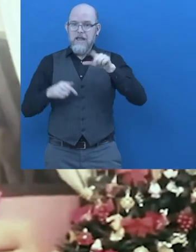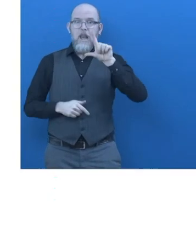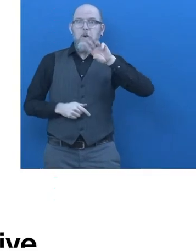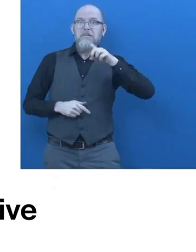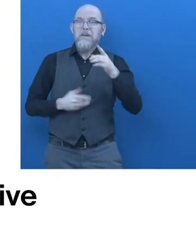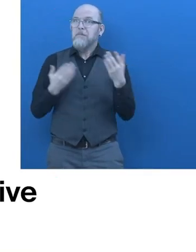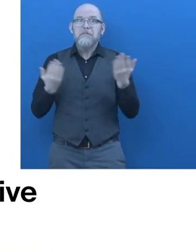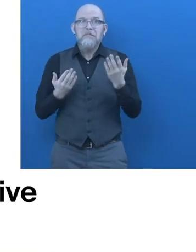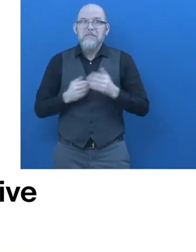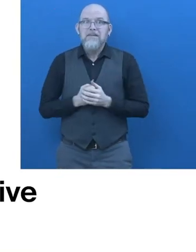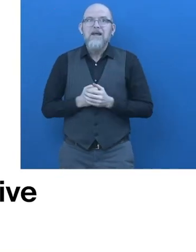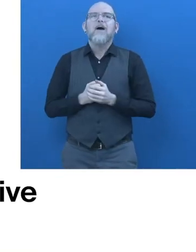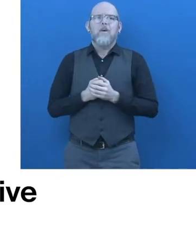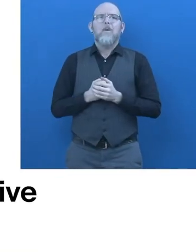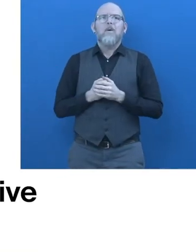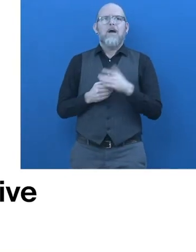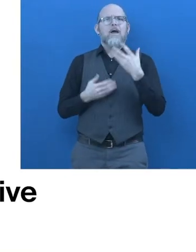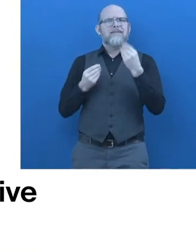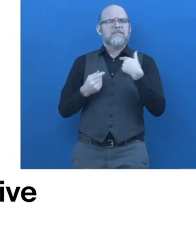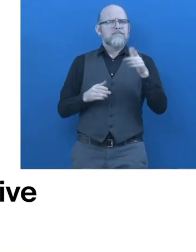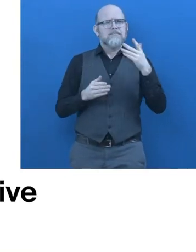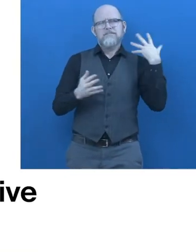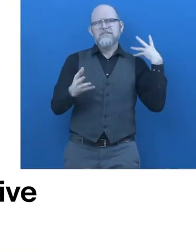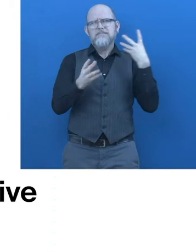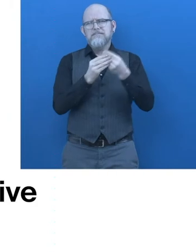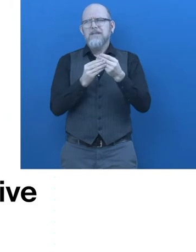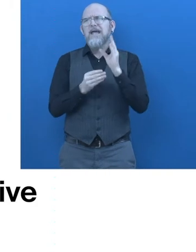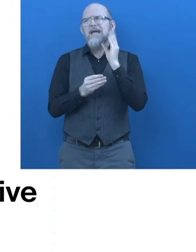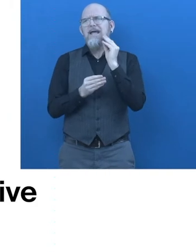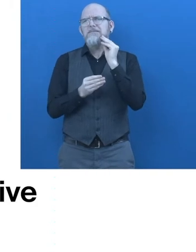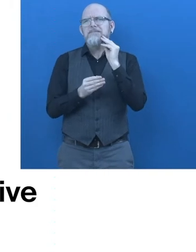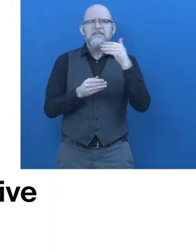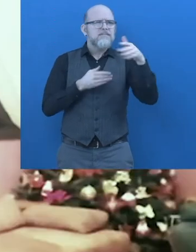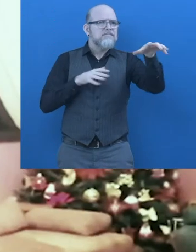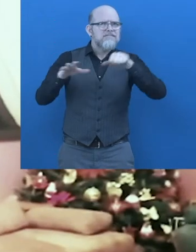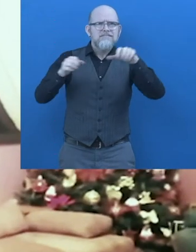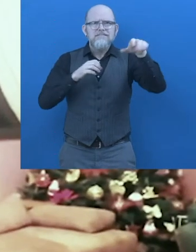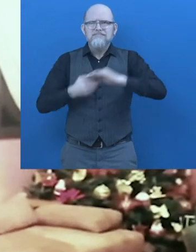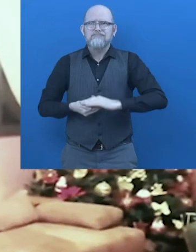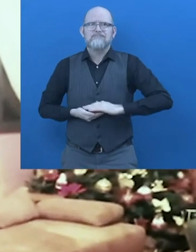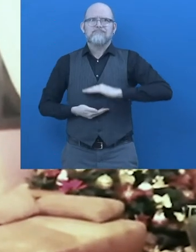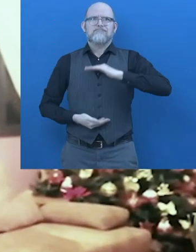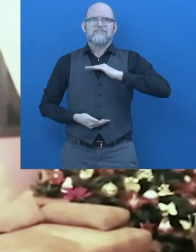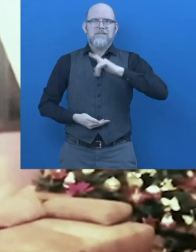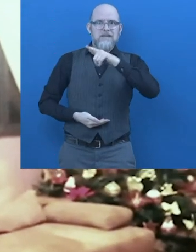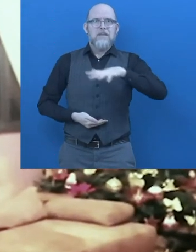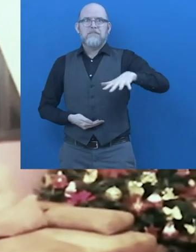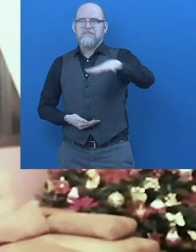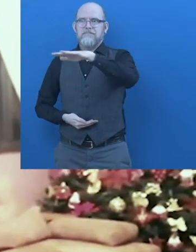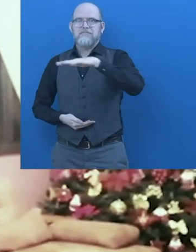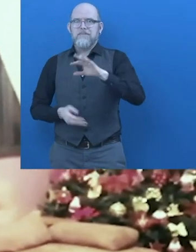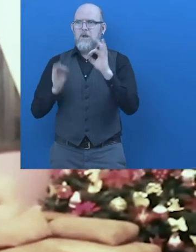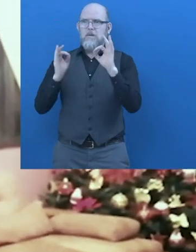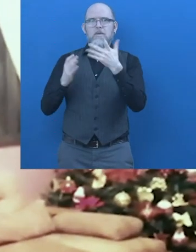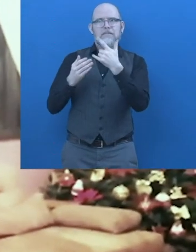What is unique and innovative about LUPD? The result of this experience